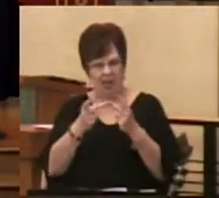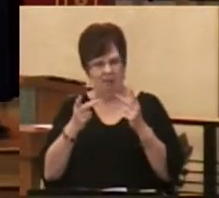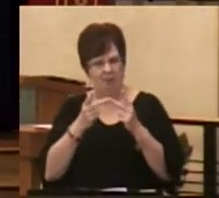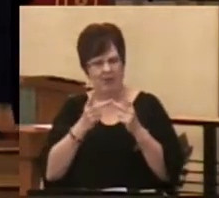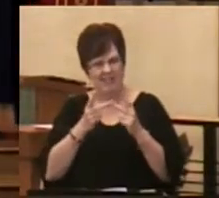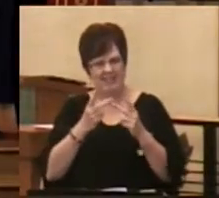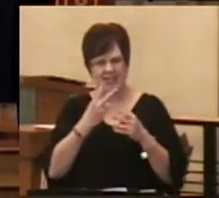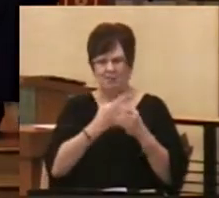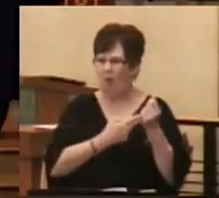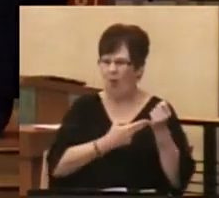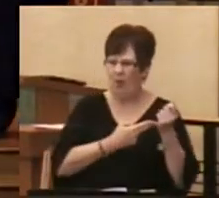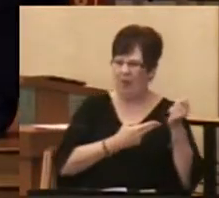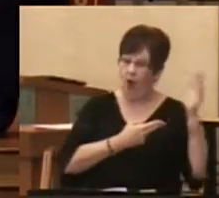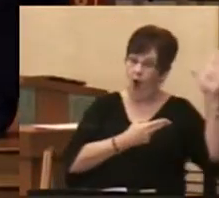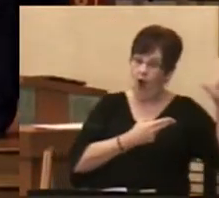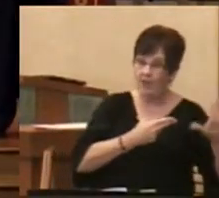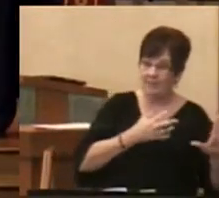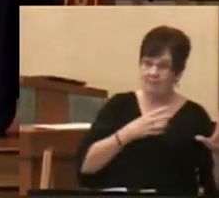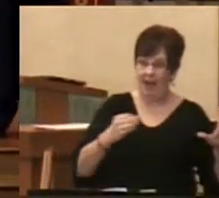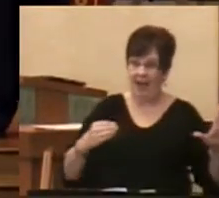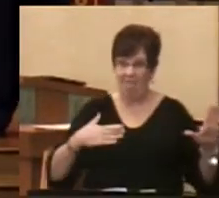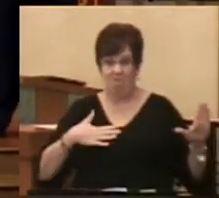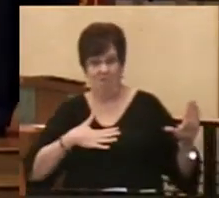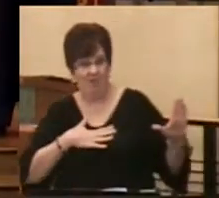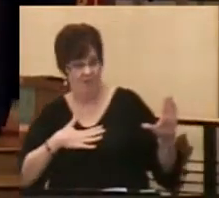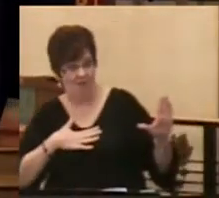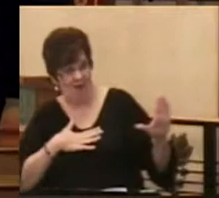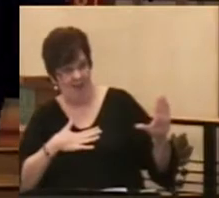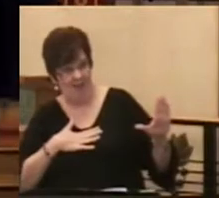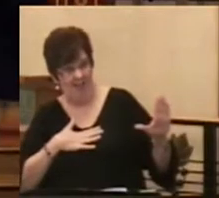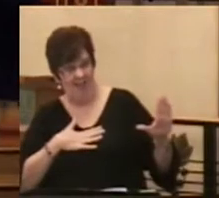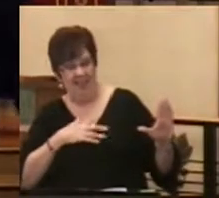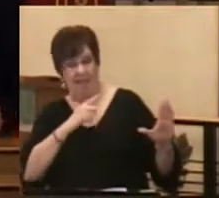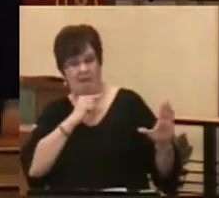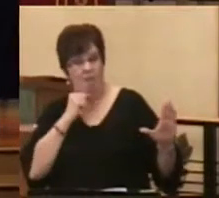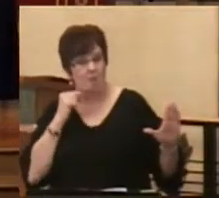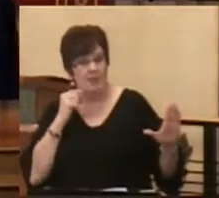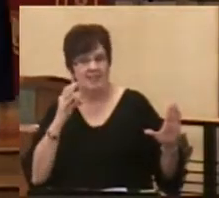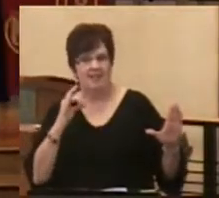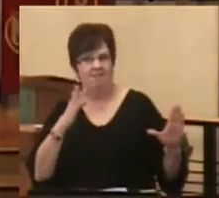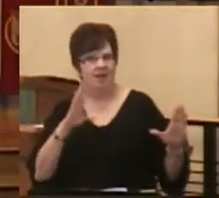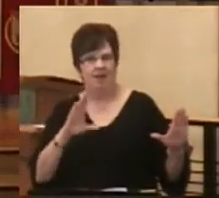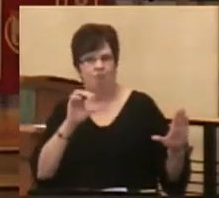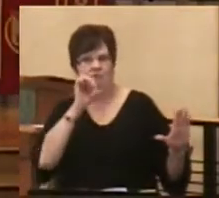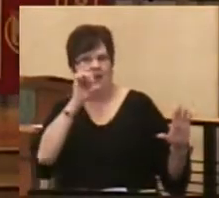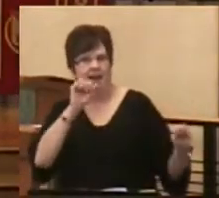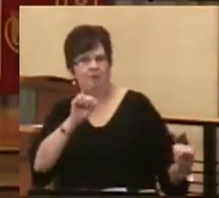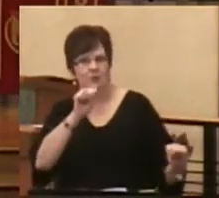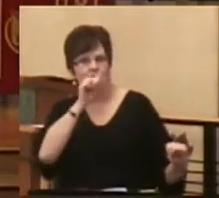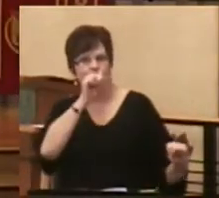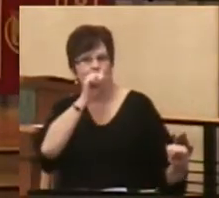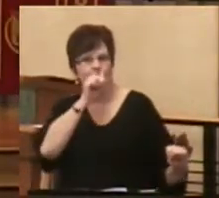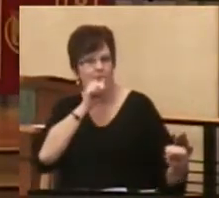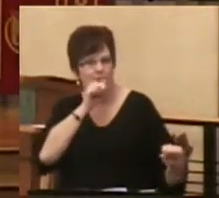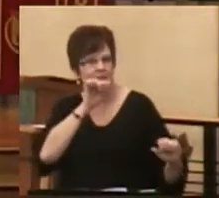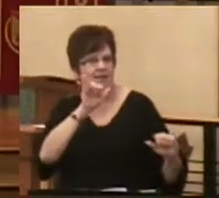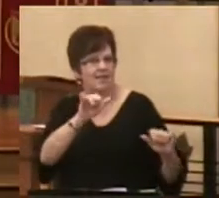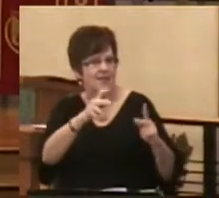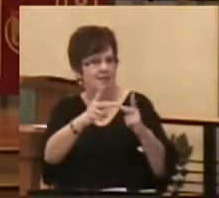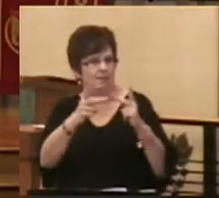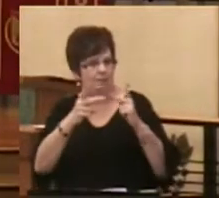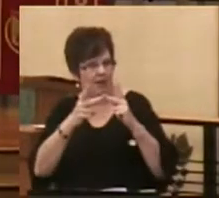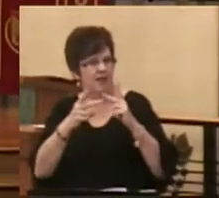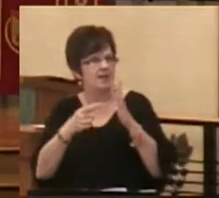both awesome and fearful. Even the priests of God were not able to endure this place at